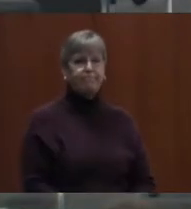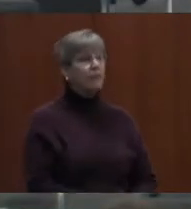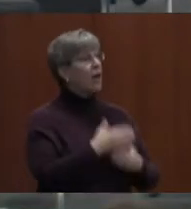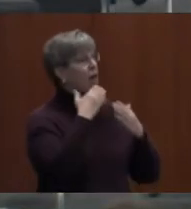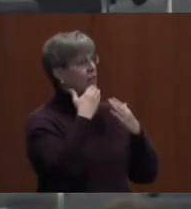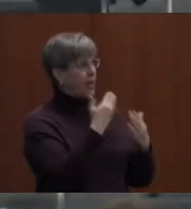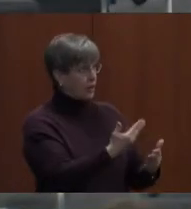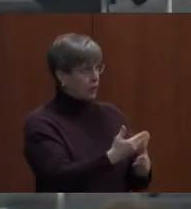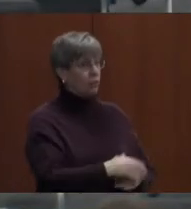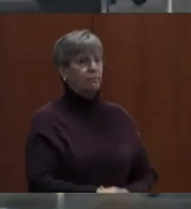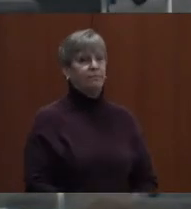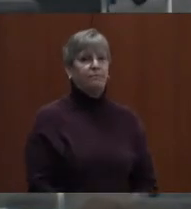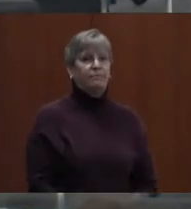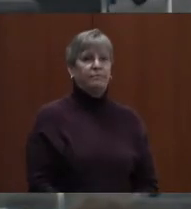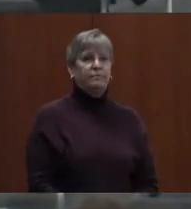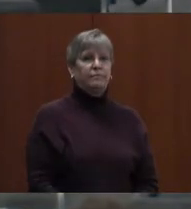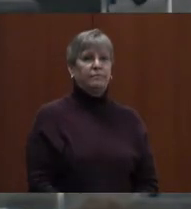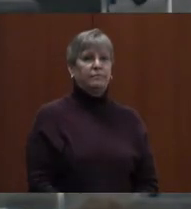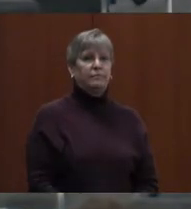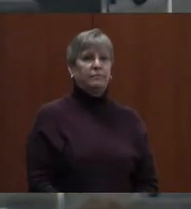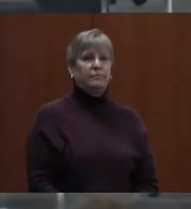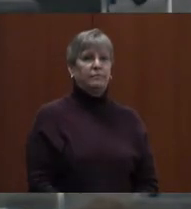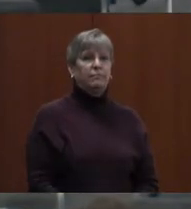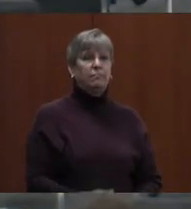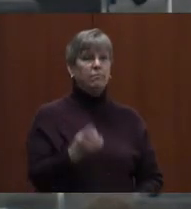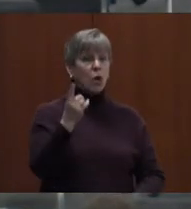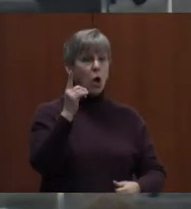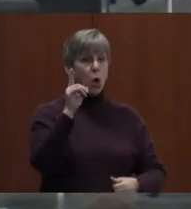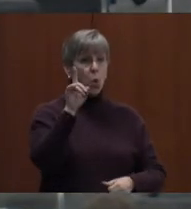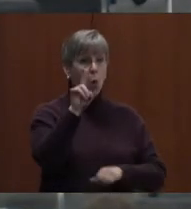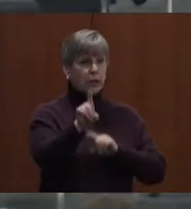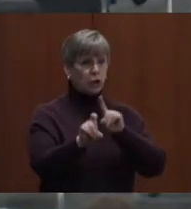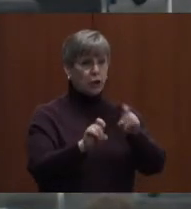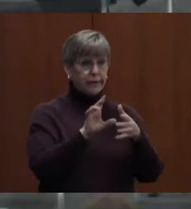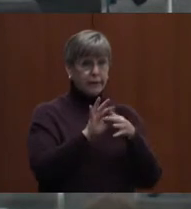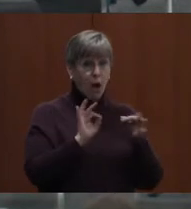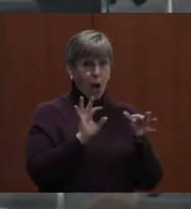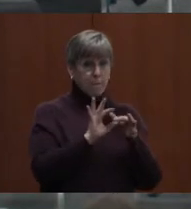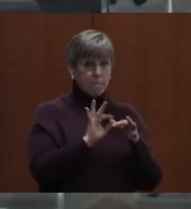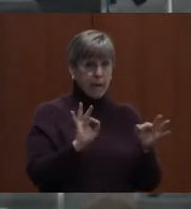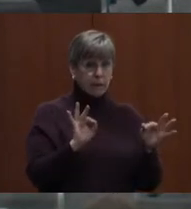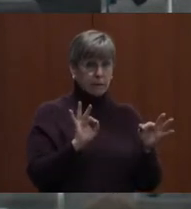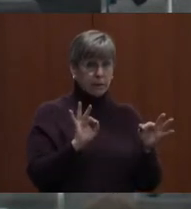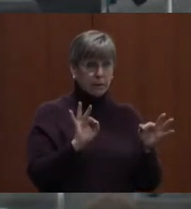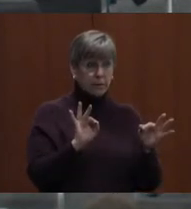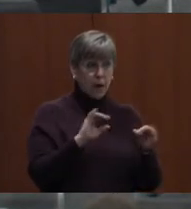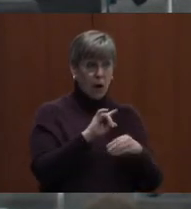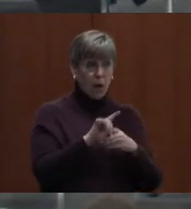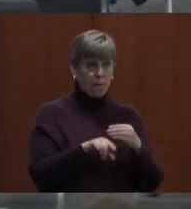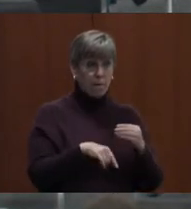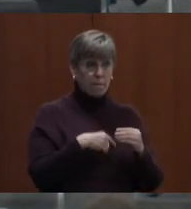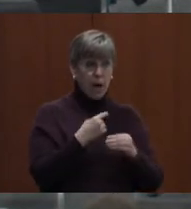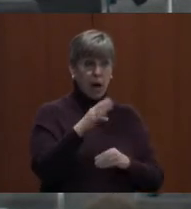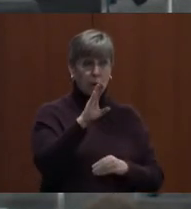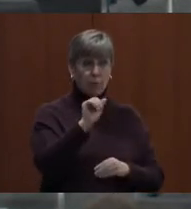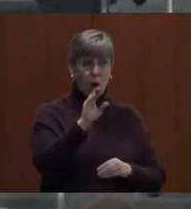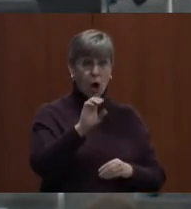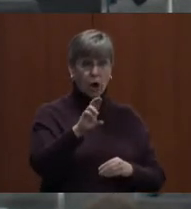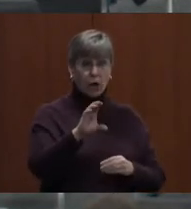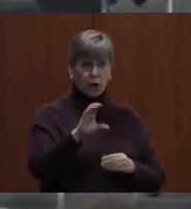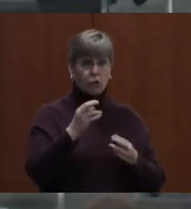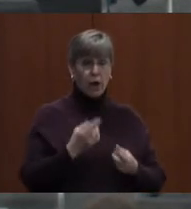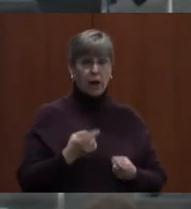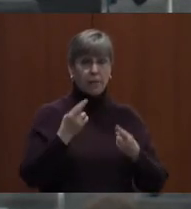Mr. McCarrick. Colleagues, any questions, comments, regarding the BARC's recommendations?